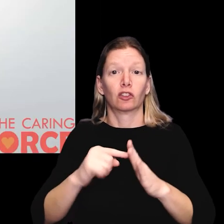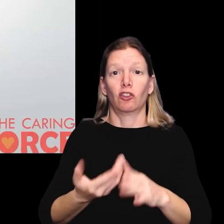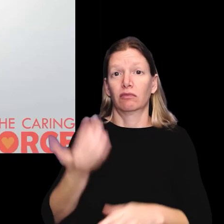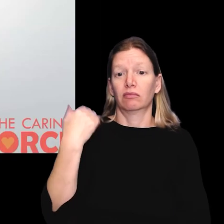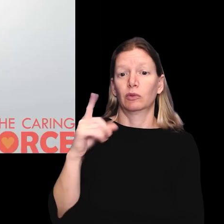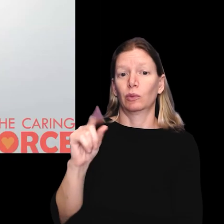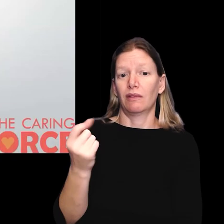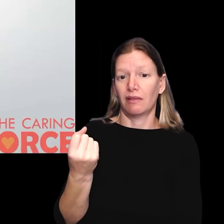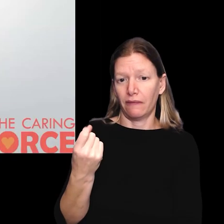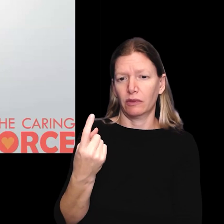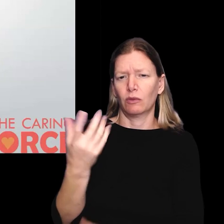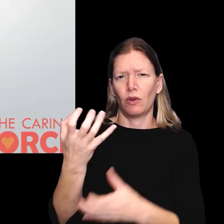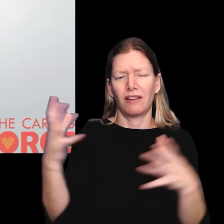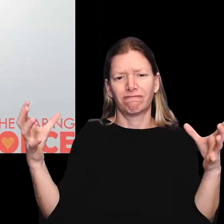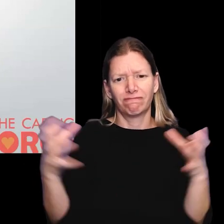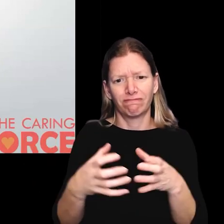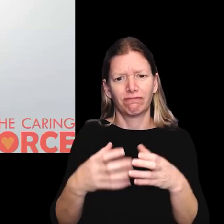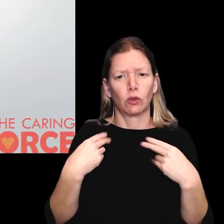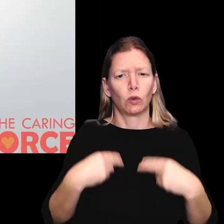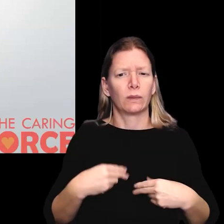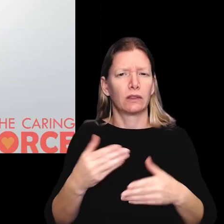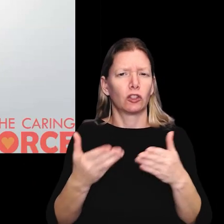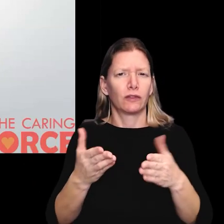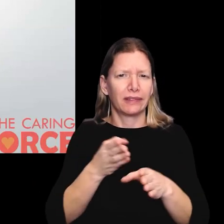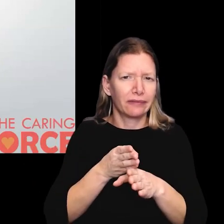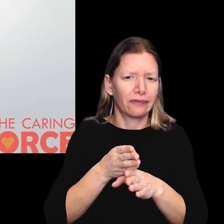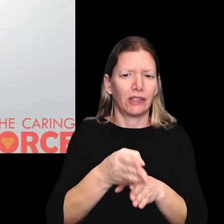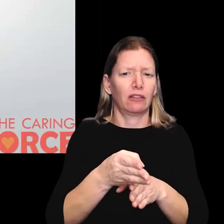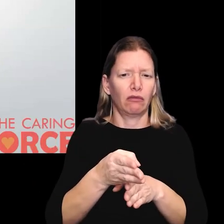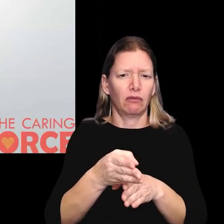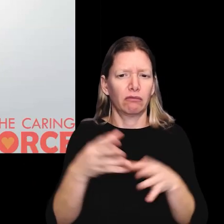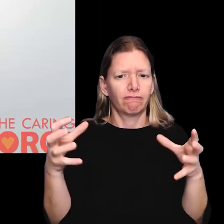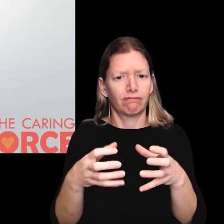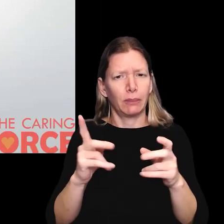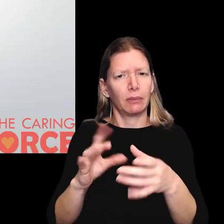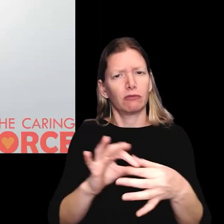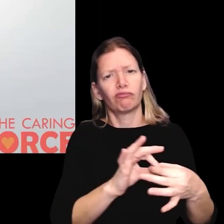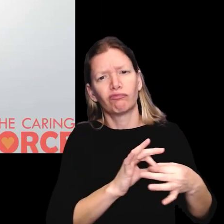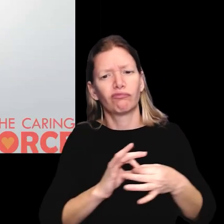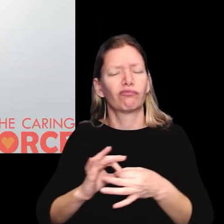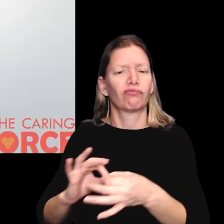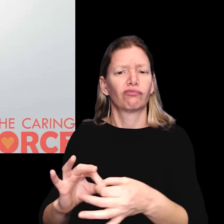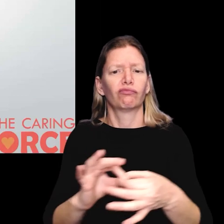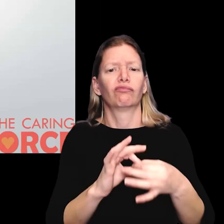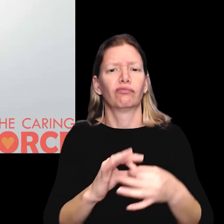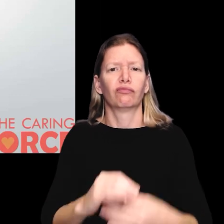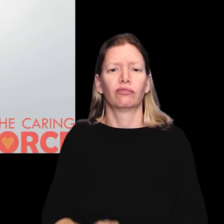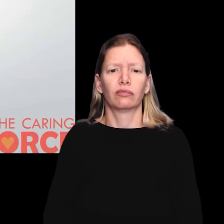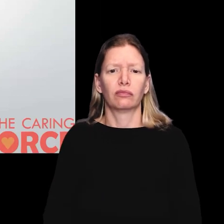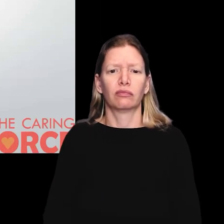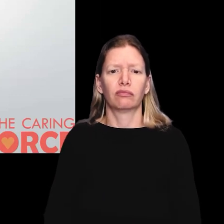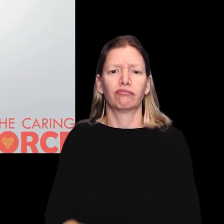It was started in 2011 to bring together the human services sector as a unified whole